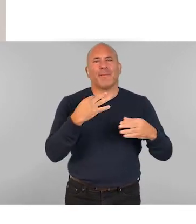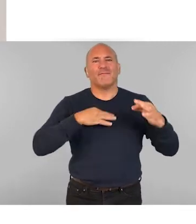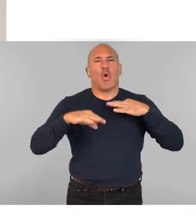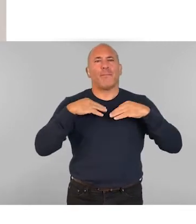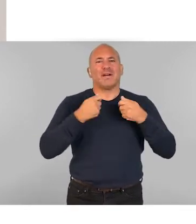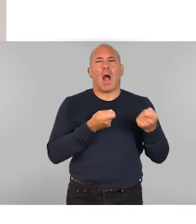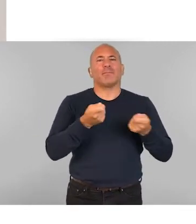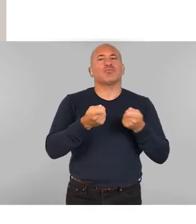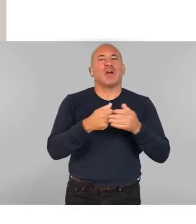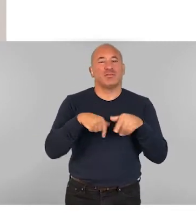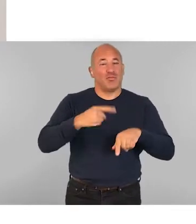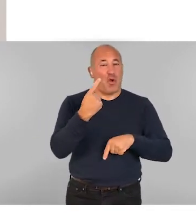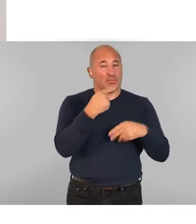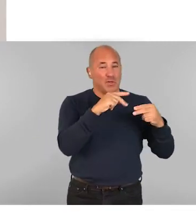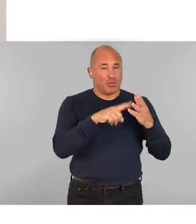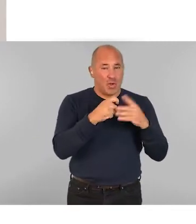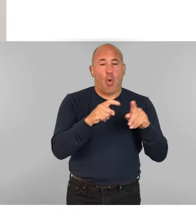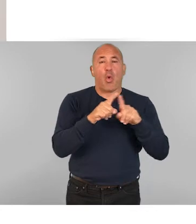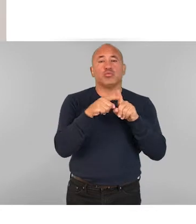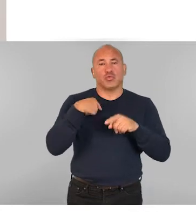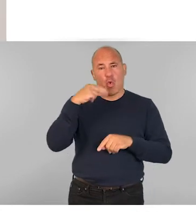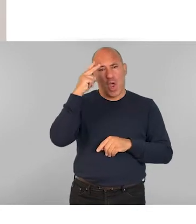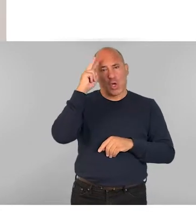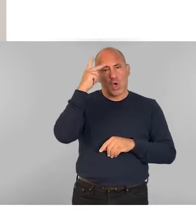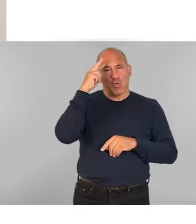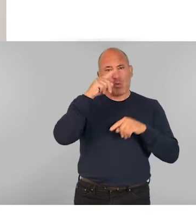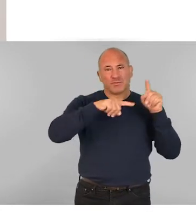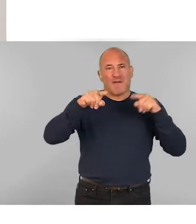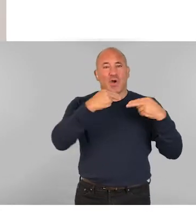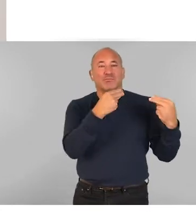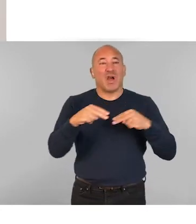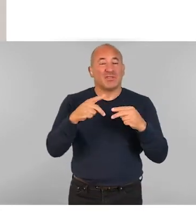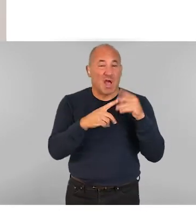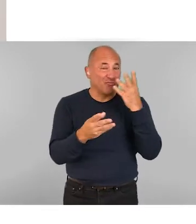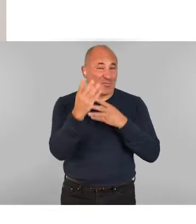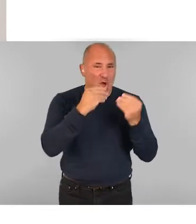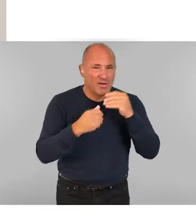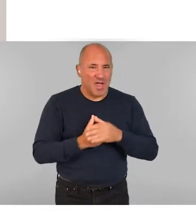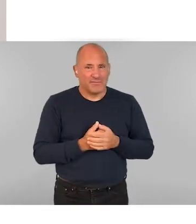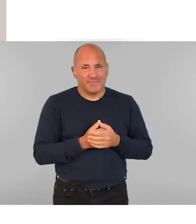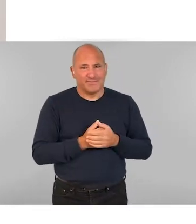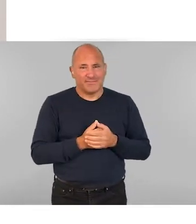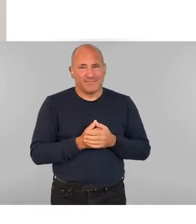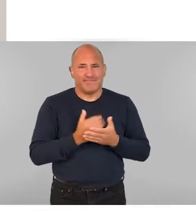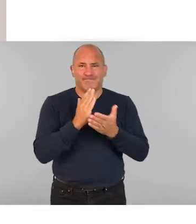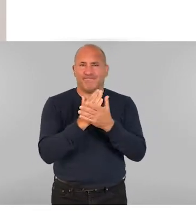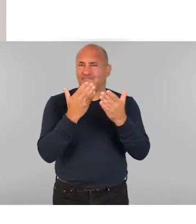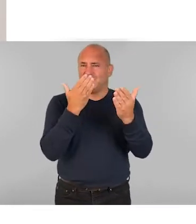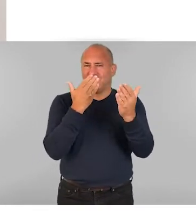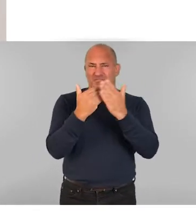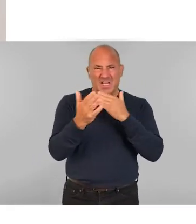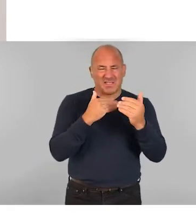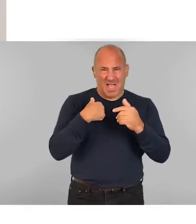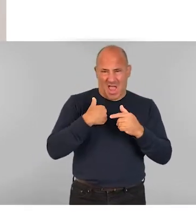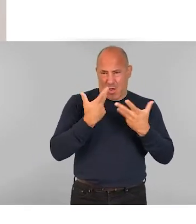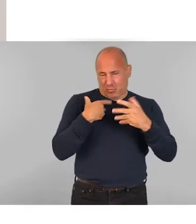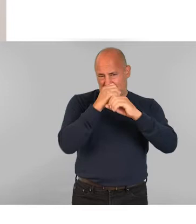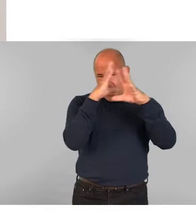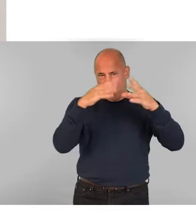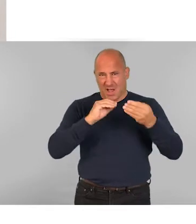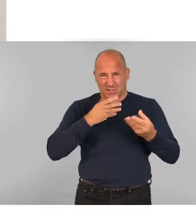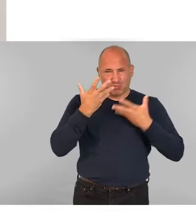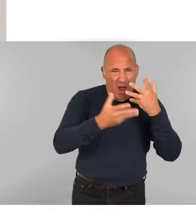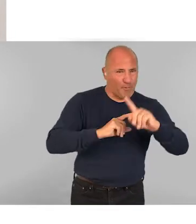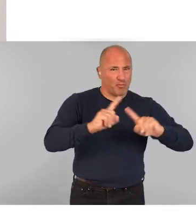and I'm a neurodiverse dancer and learner. No matter how or whether we choose to define it, we are all wonderfully different and dance by its very